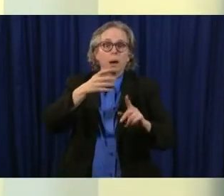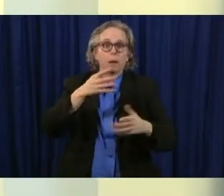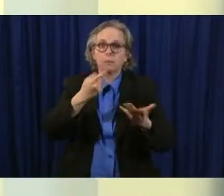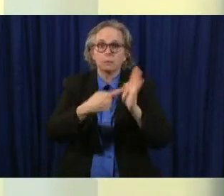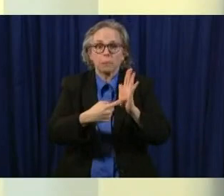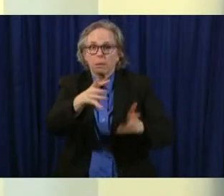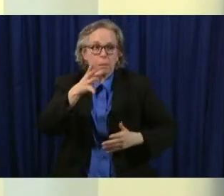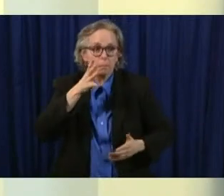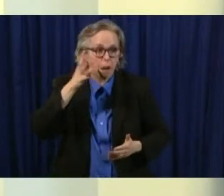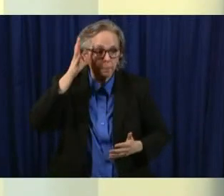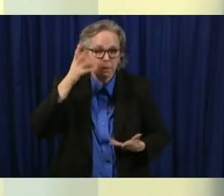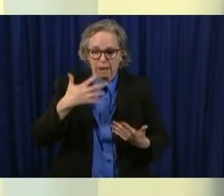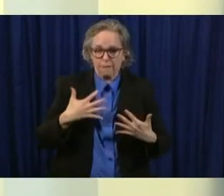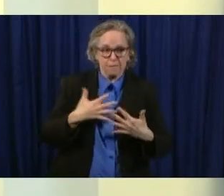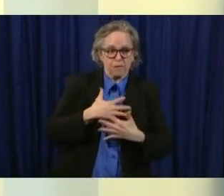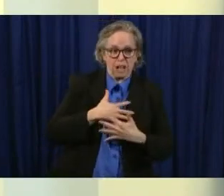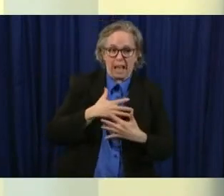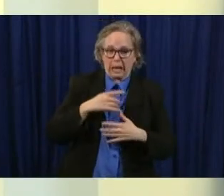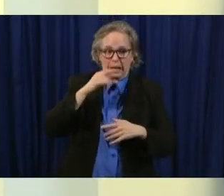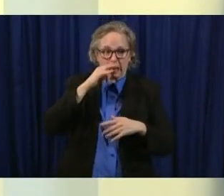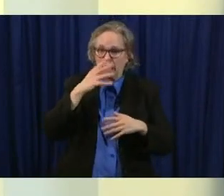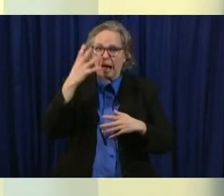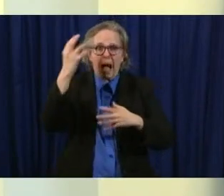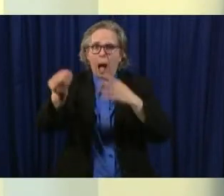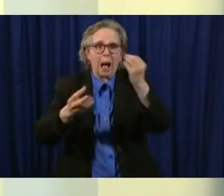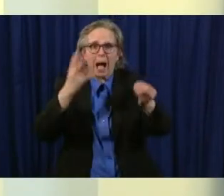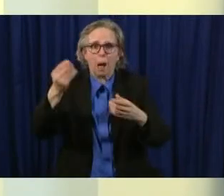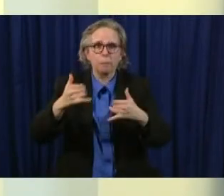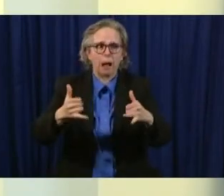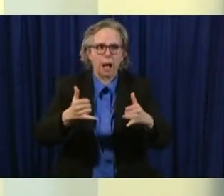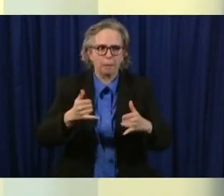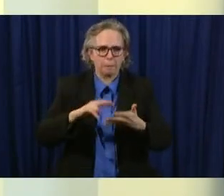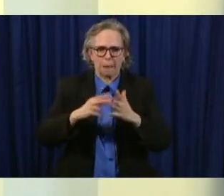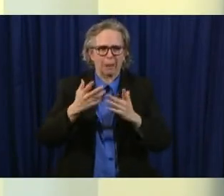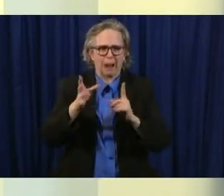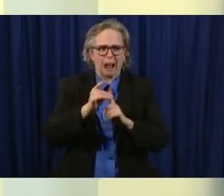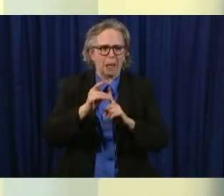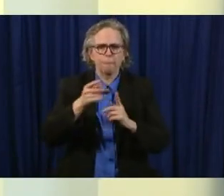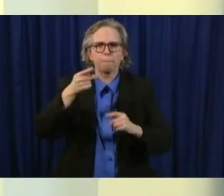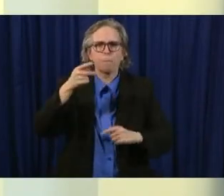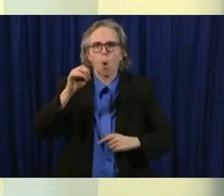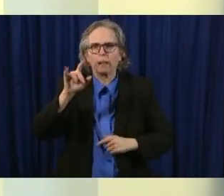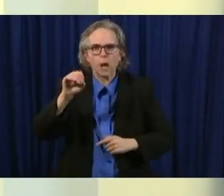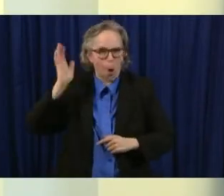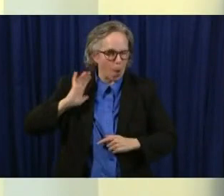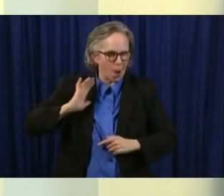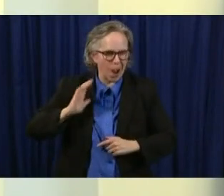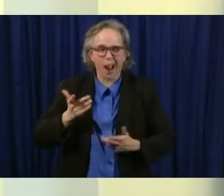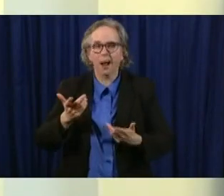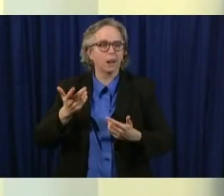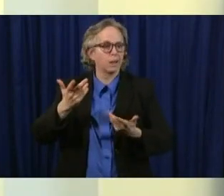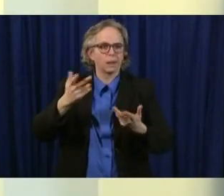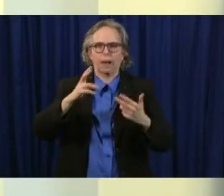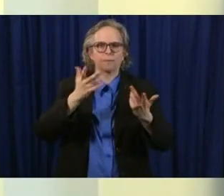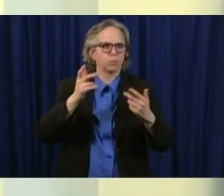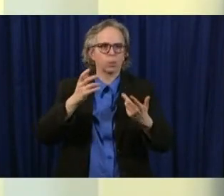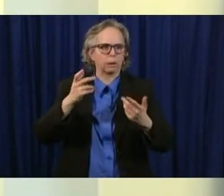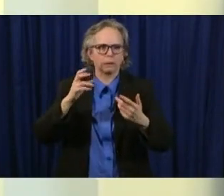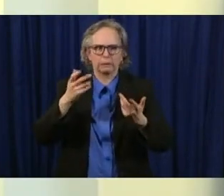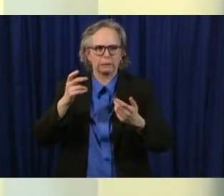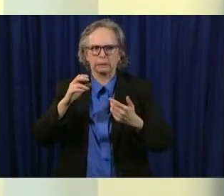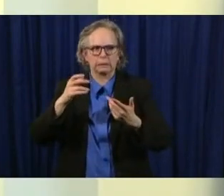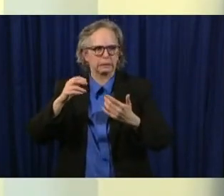um you wouldn't let them go out to play because of polio you were scared they could end up on an iron lung and i think